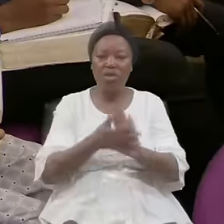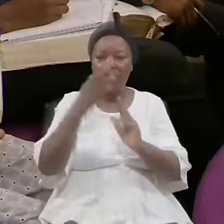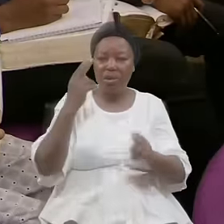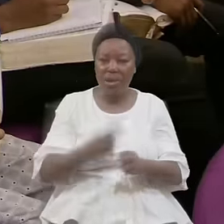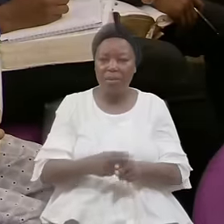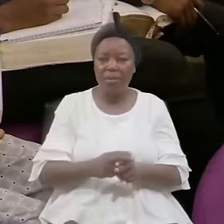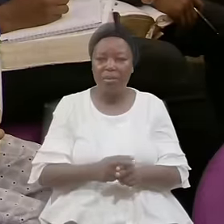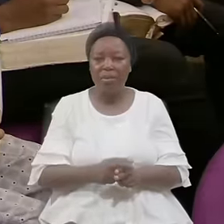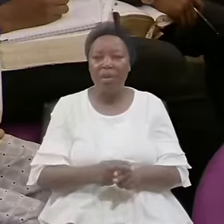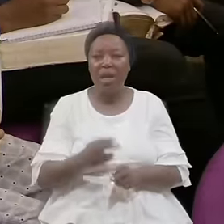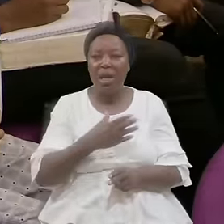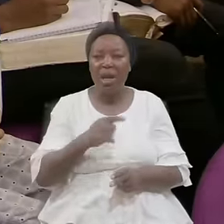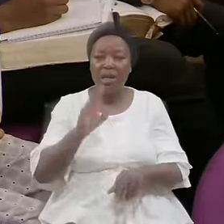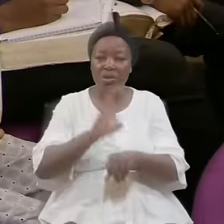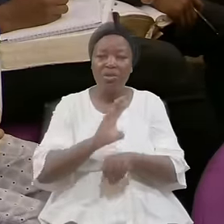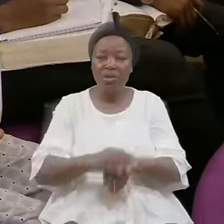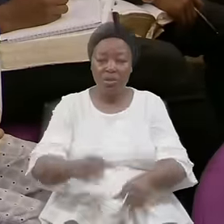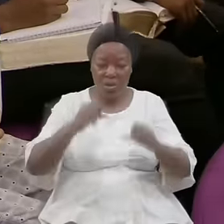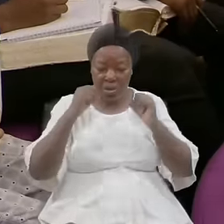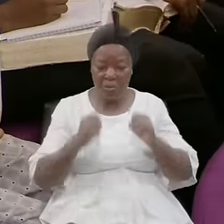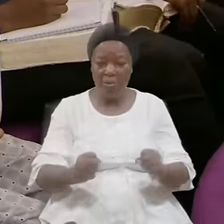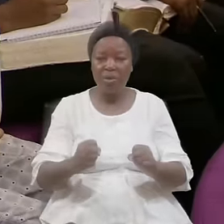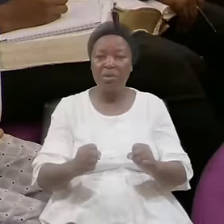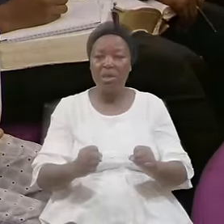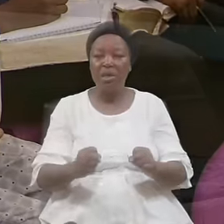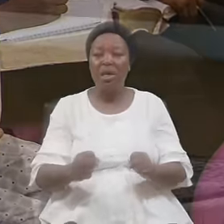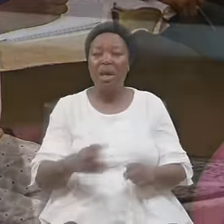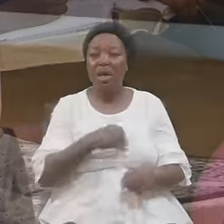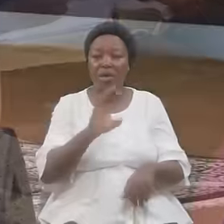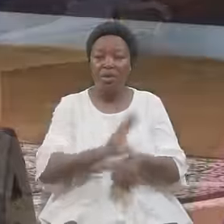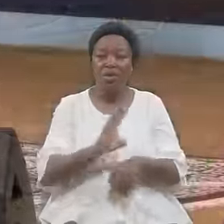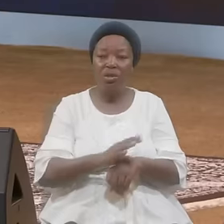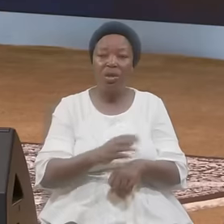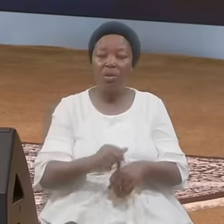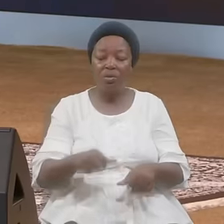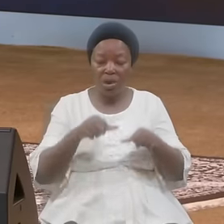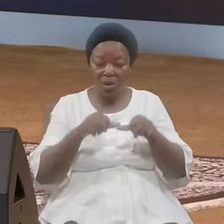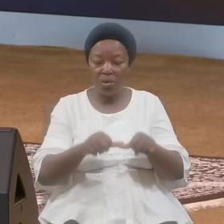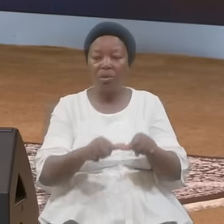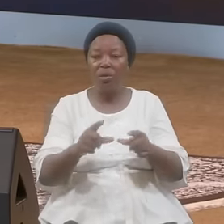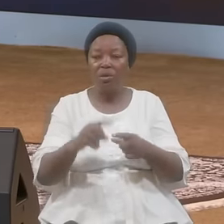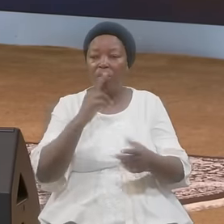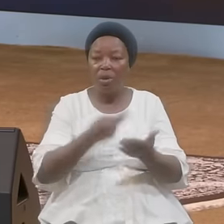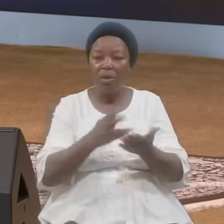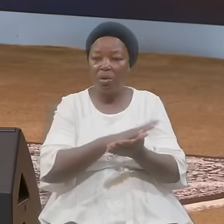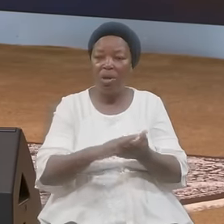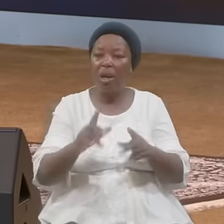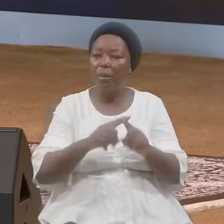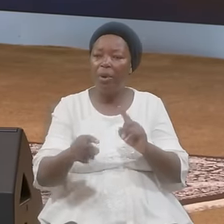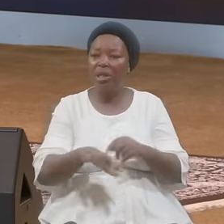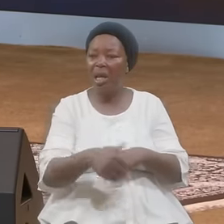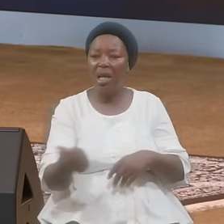And The Church Will Remain Pure And The Church Will Remain Holy But Any